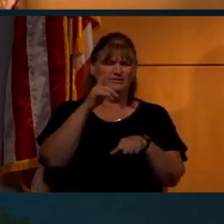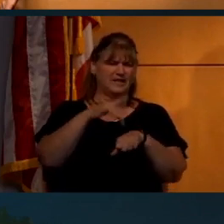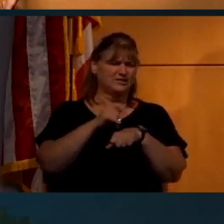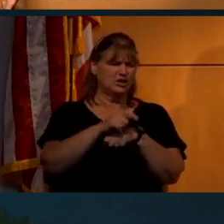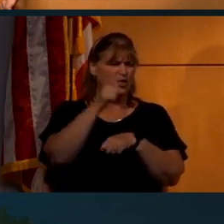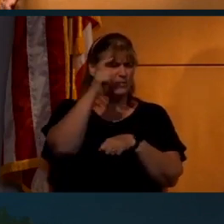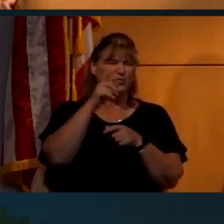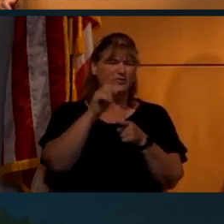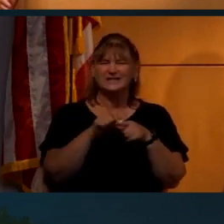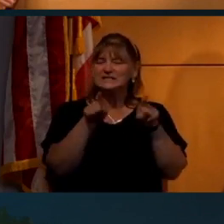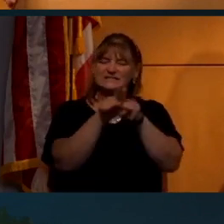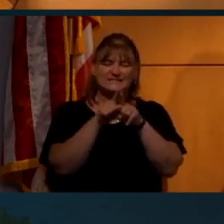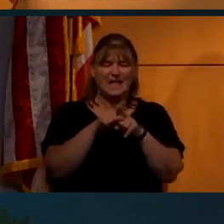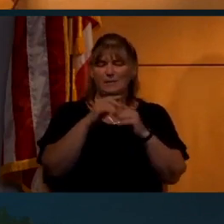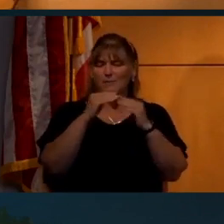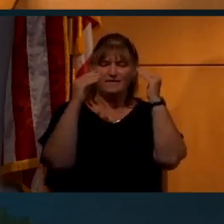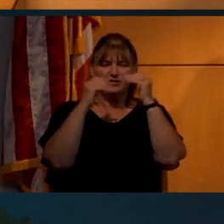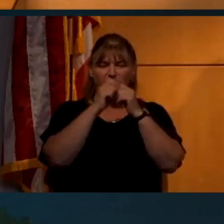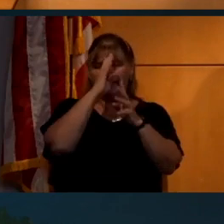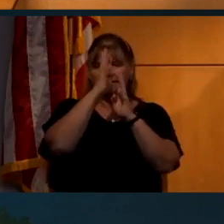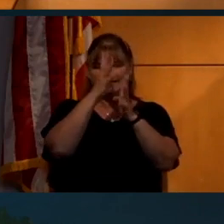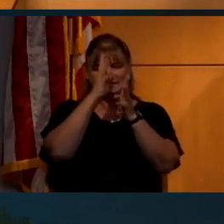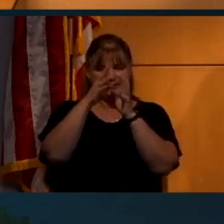the conspiracy theory that we're seeing here. It's ridiculous.